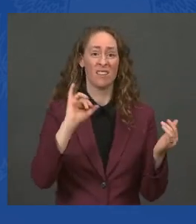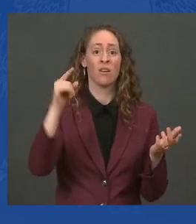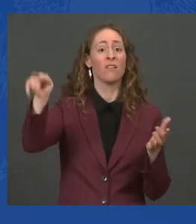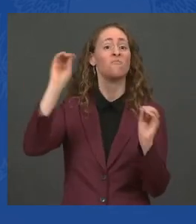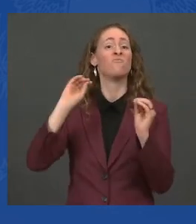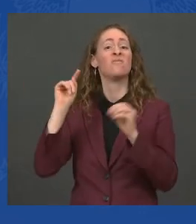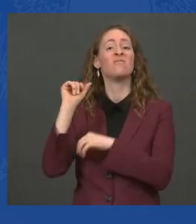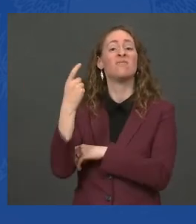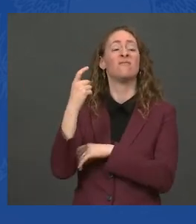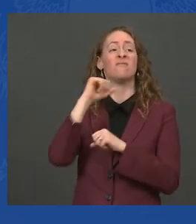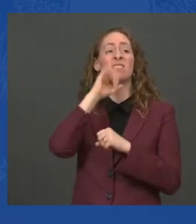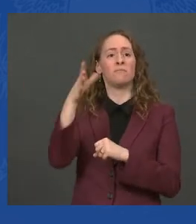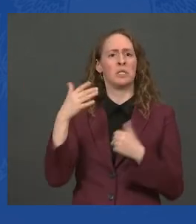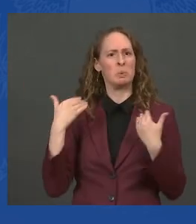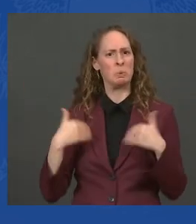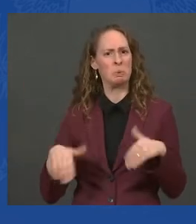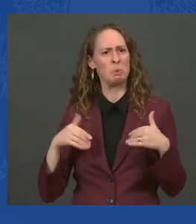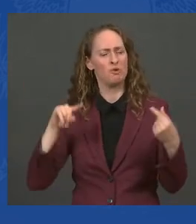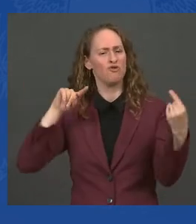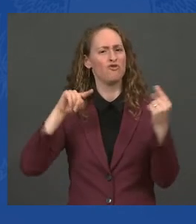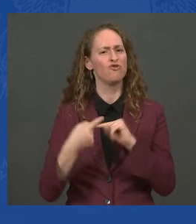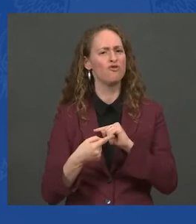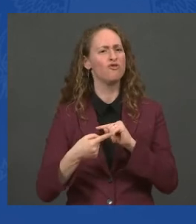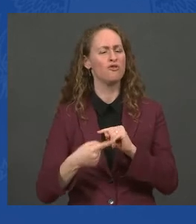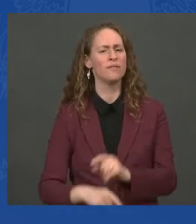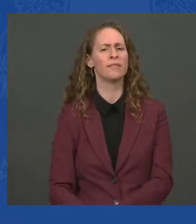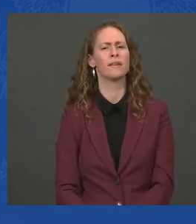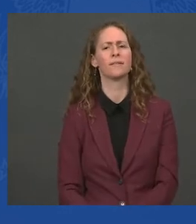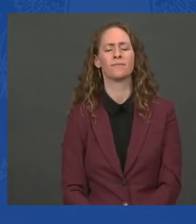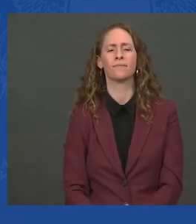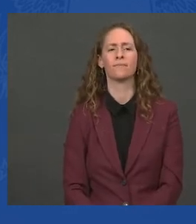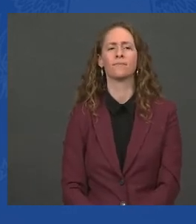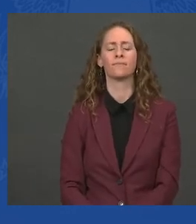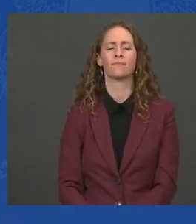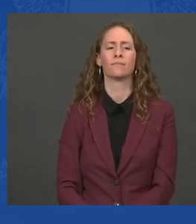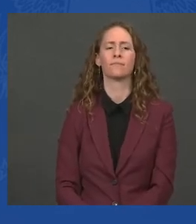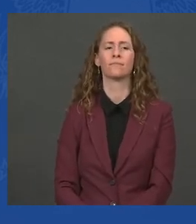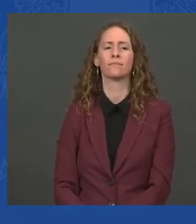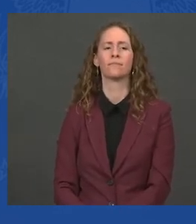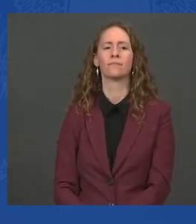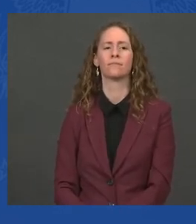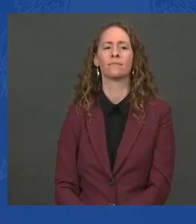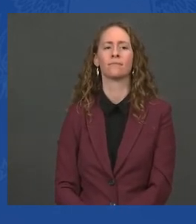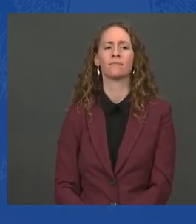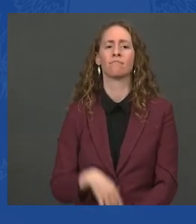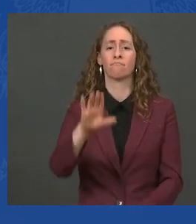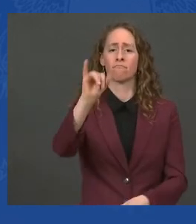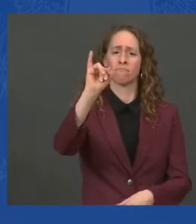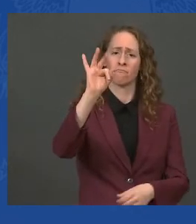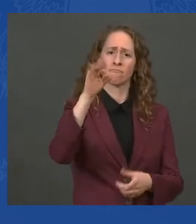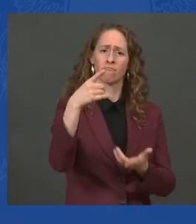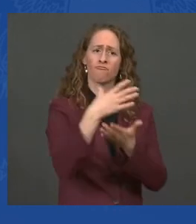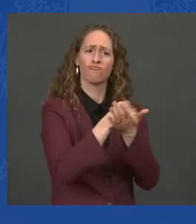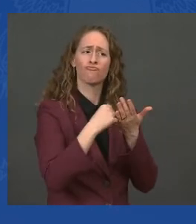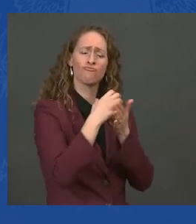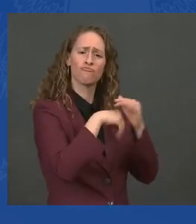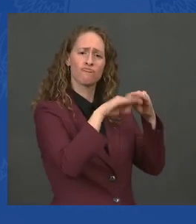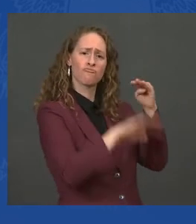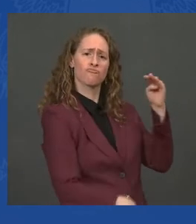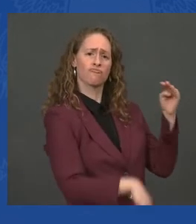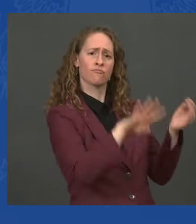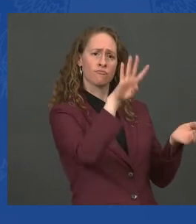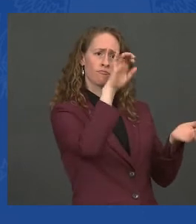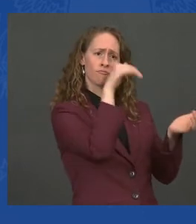than $400,000 a year will pay a penny more in federal taxes. My Build Back Better plan is fiscally responsible.